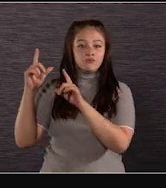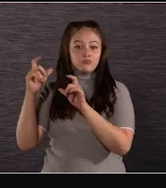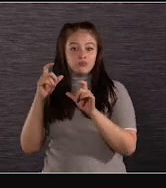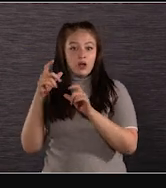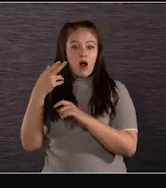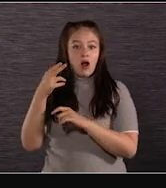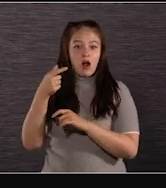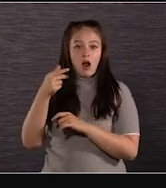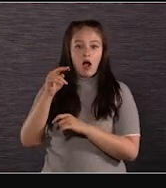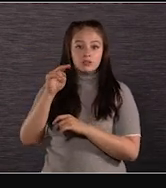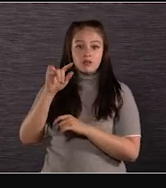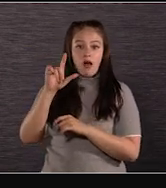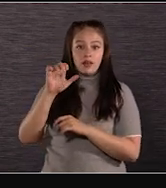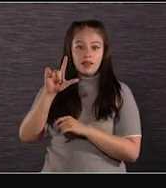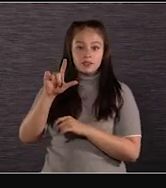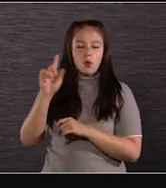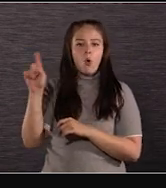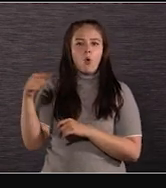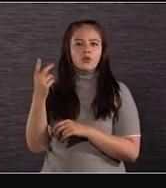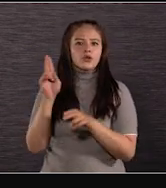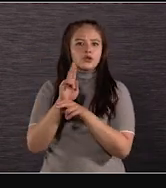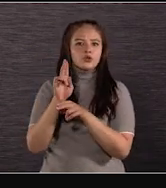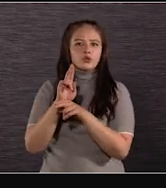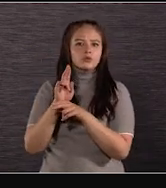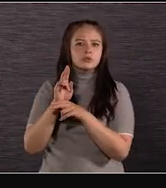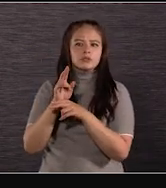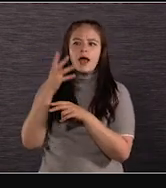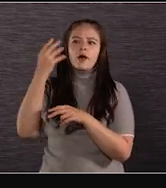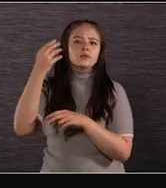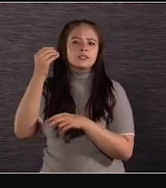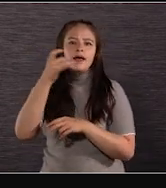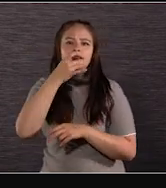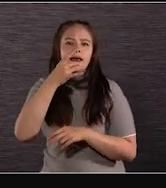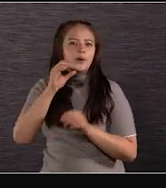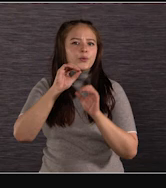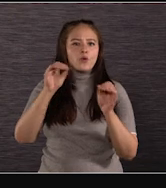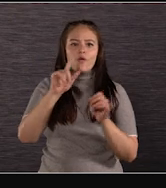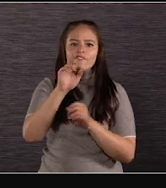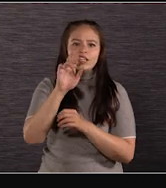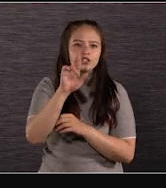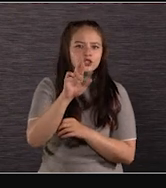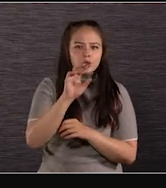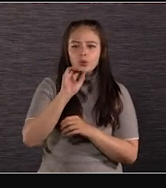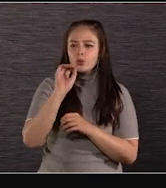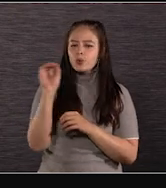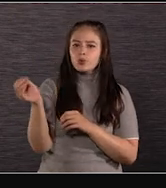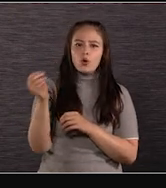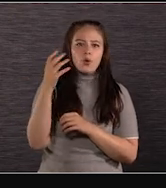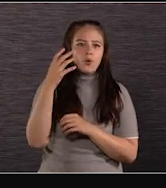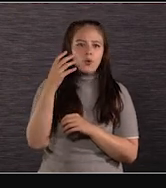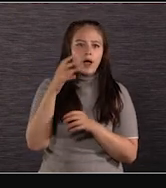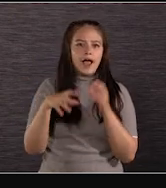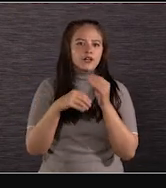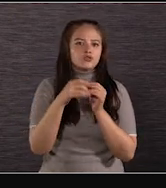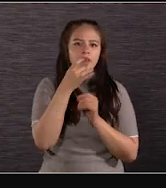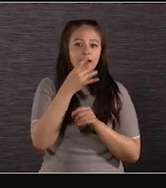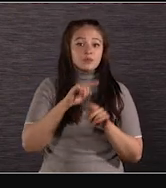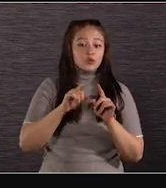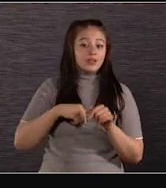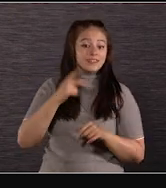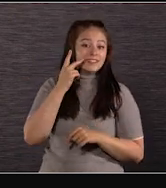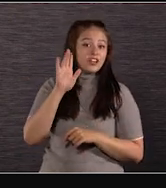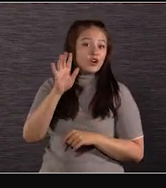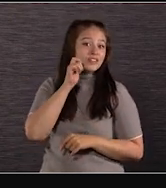used only available light in his shoot and didn't use any film filters. And you can see that her skin still looks very natural,